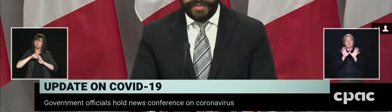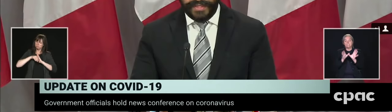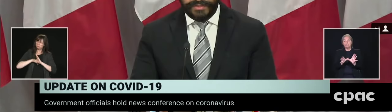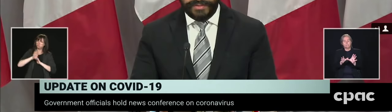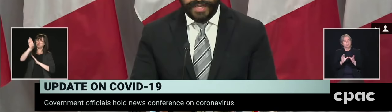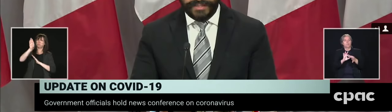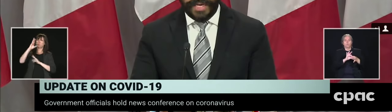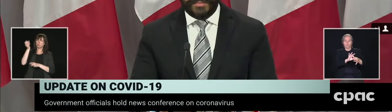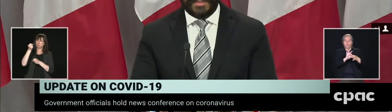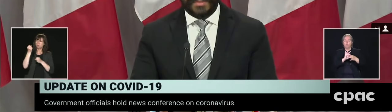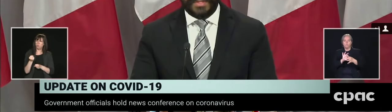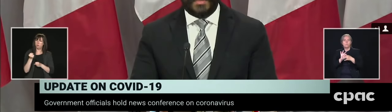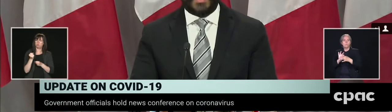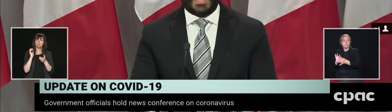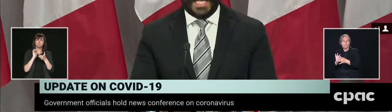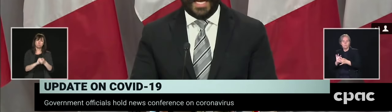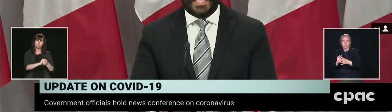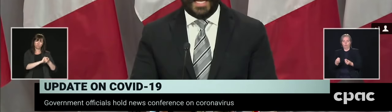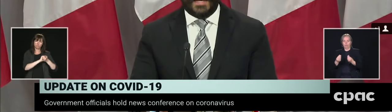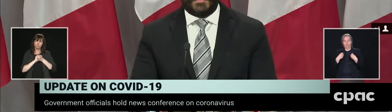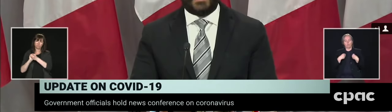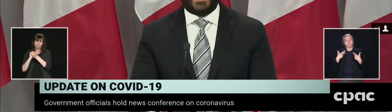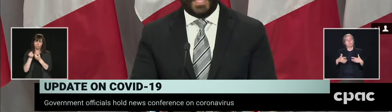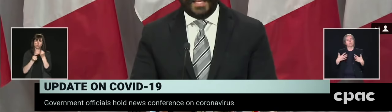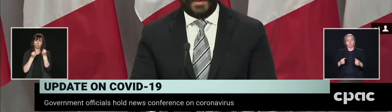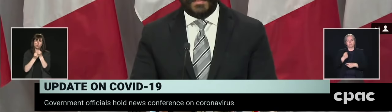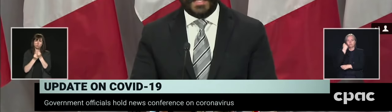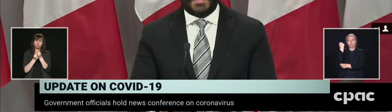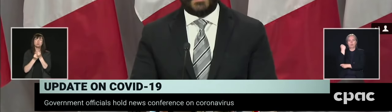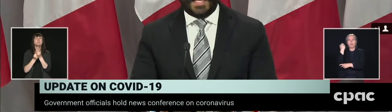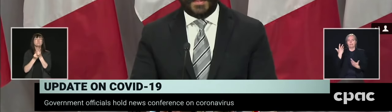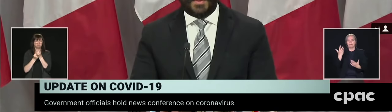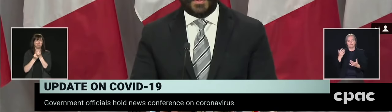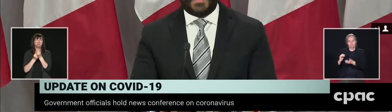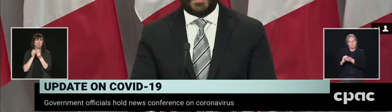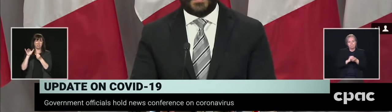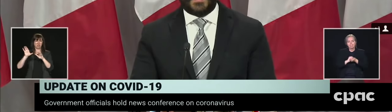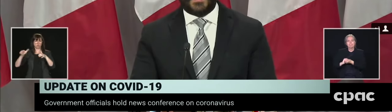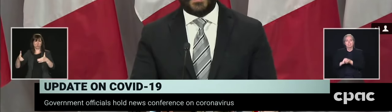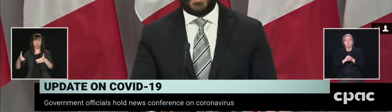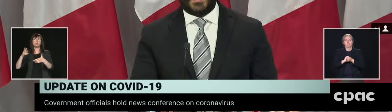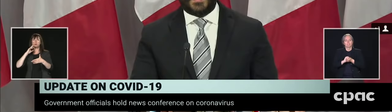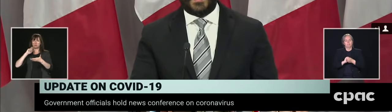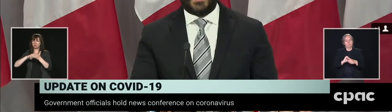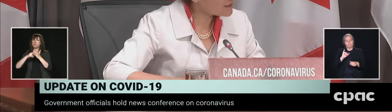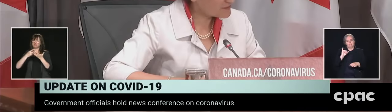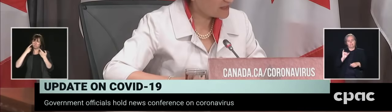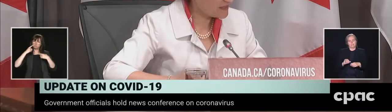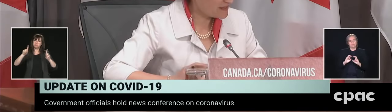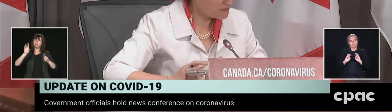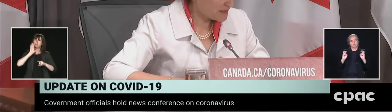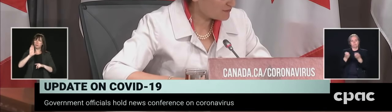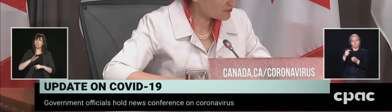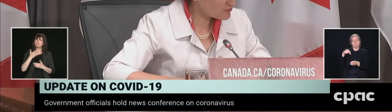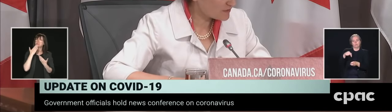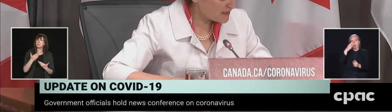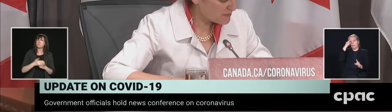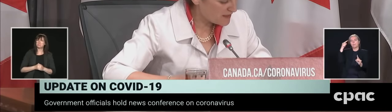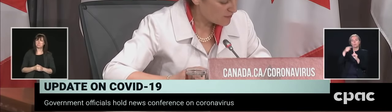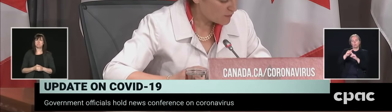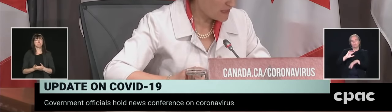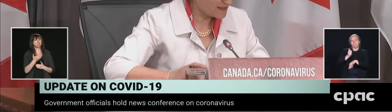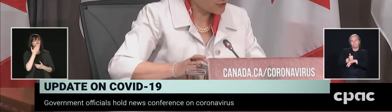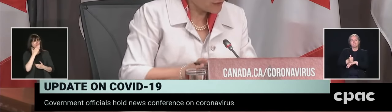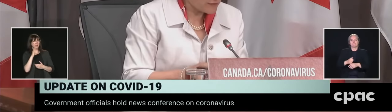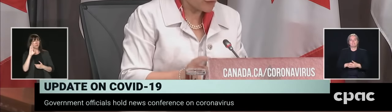with the help of the Industry Strategy Council, we'll do exactly that. Thank you very much. Merci beaucoup. Okay. Thank you, Nav. Maintenant, je donne